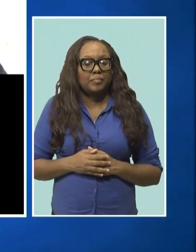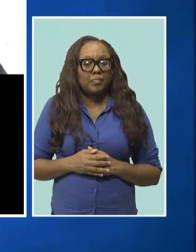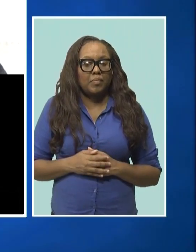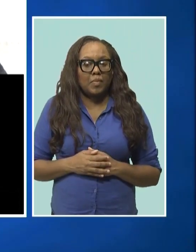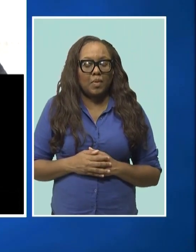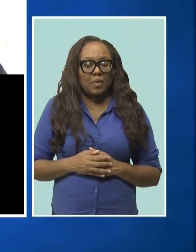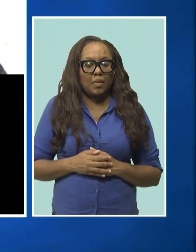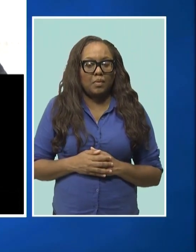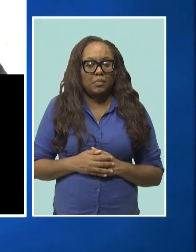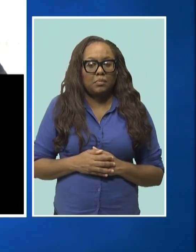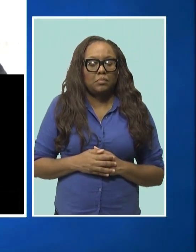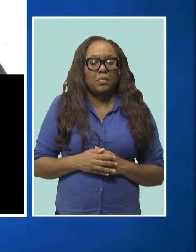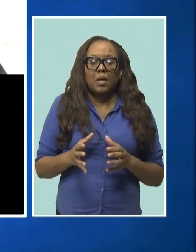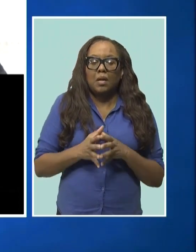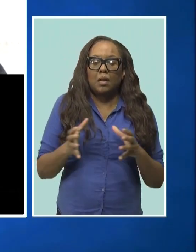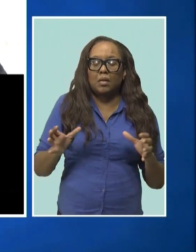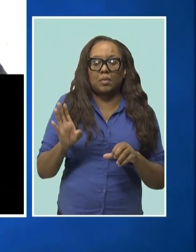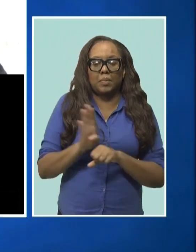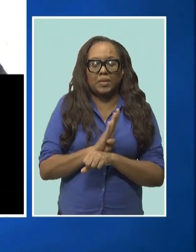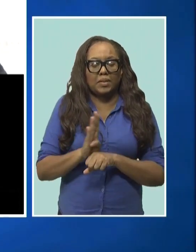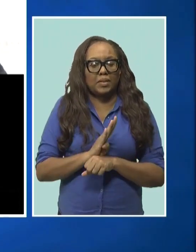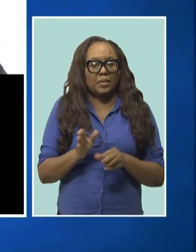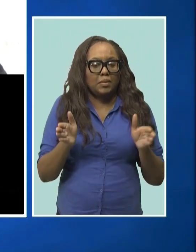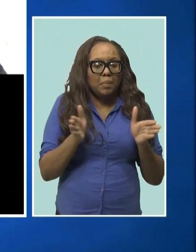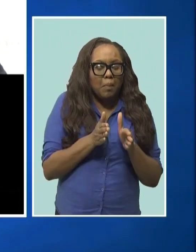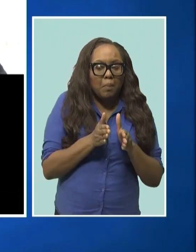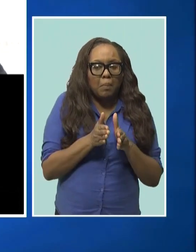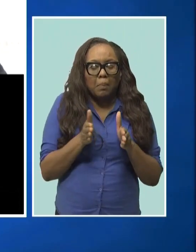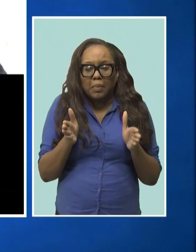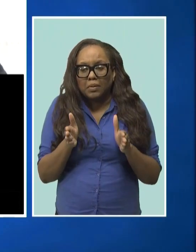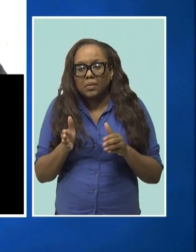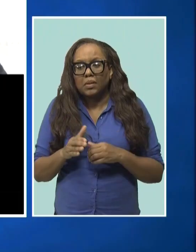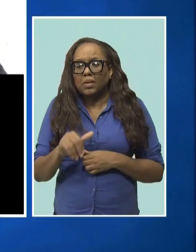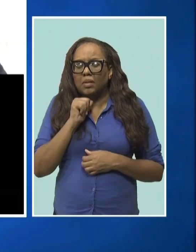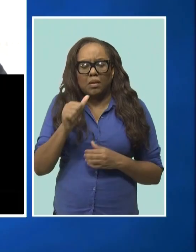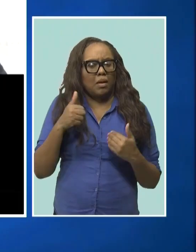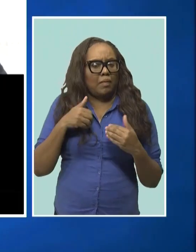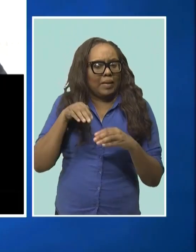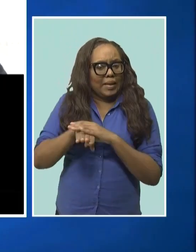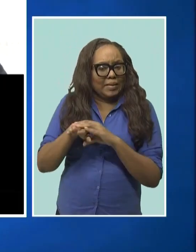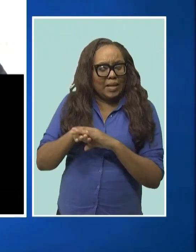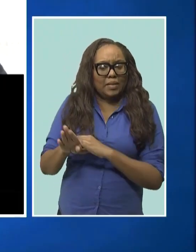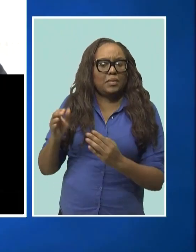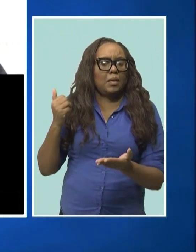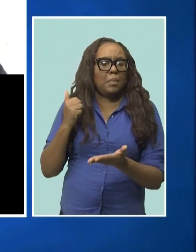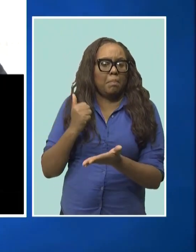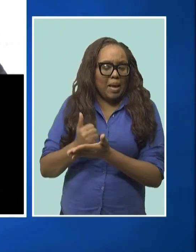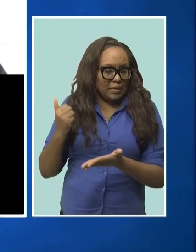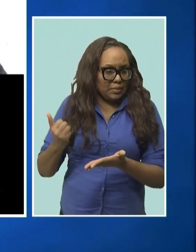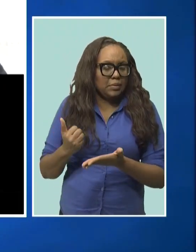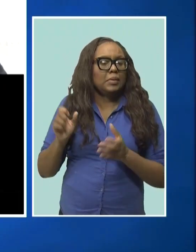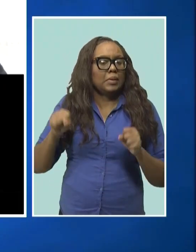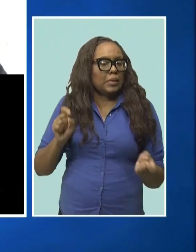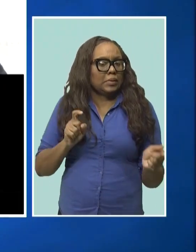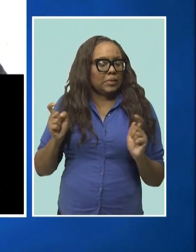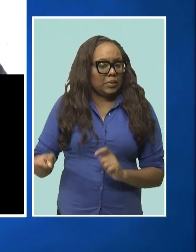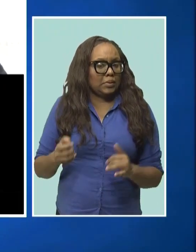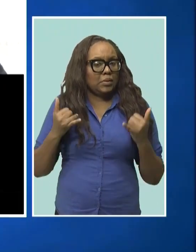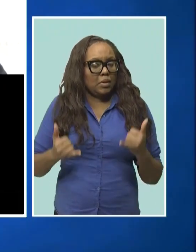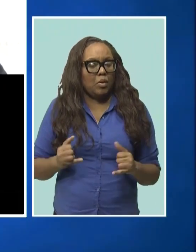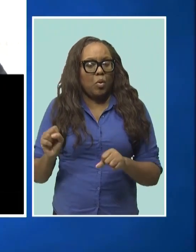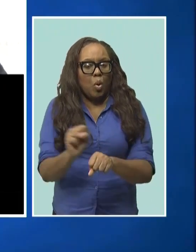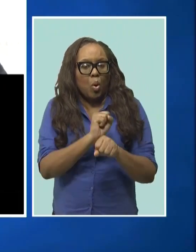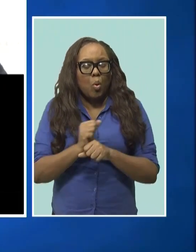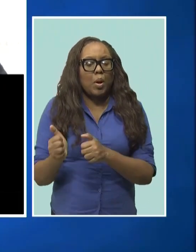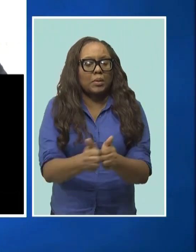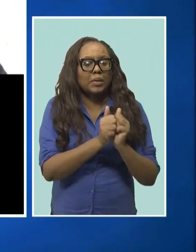micro, small, and medium-sized enterprises, don't even have access to banking. And this is something we can change as well. We work together